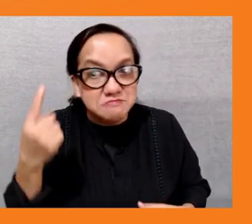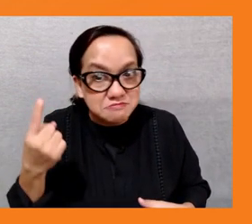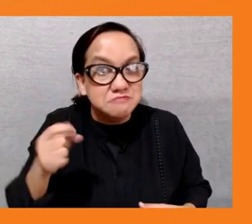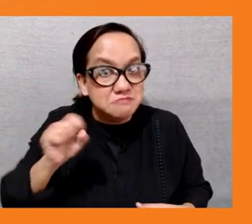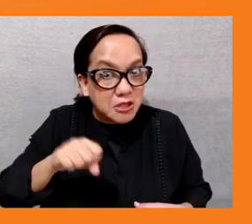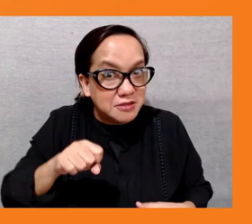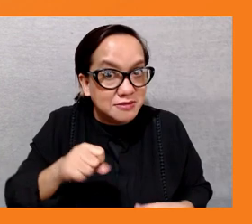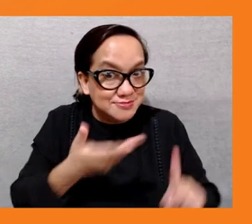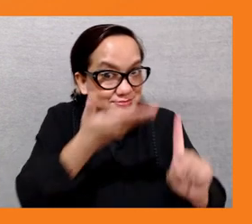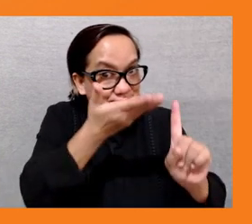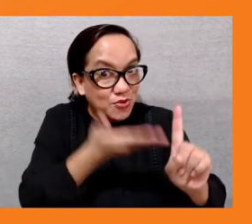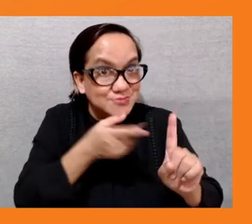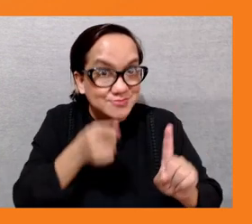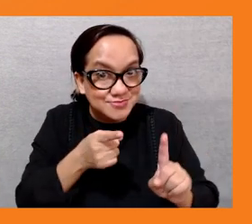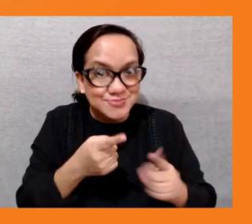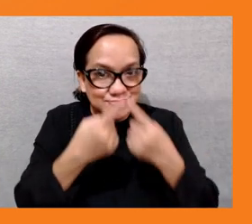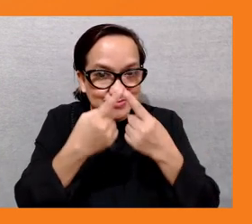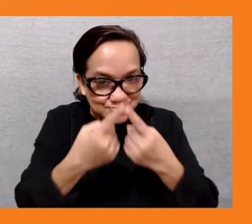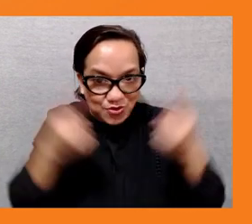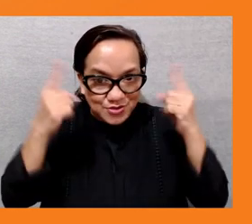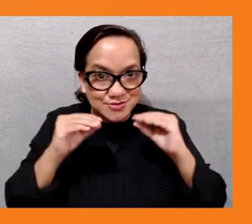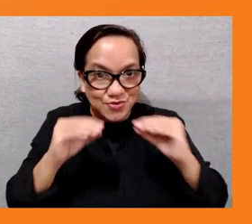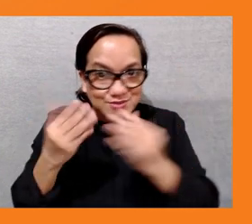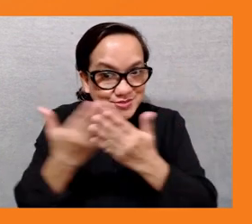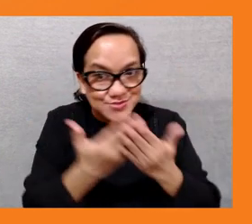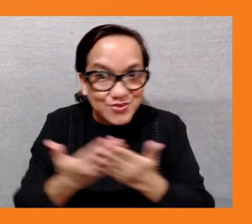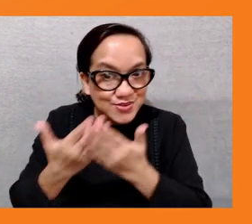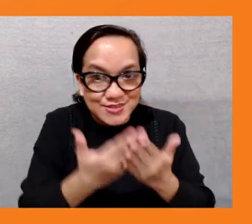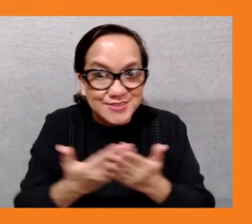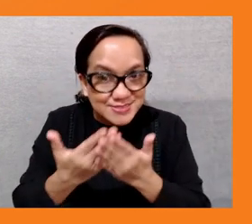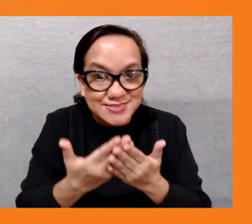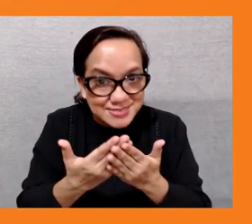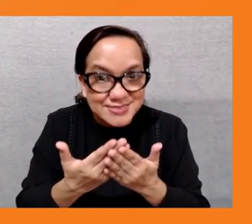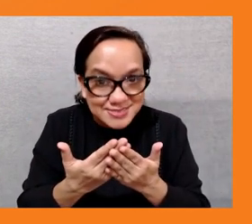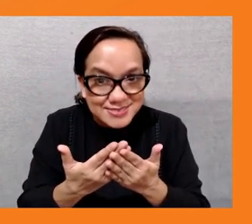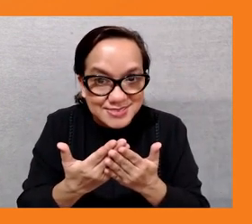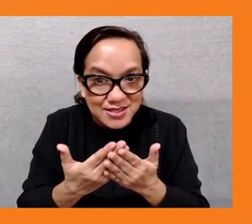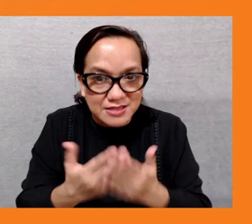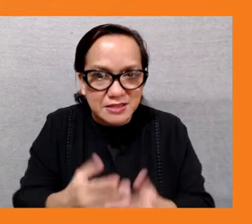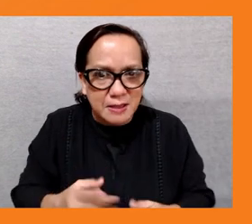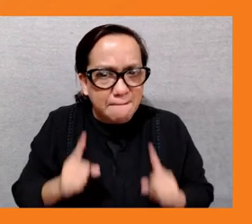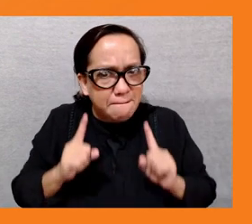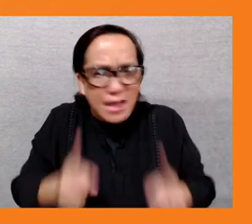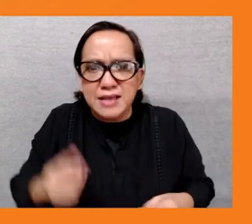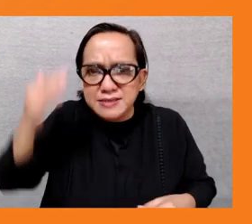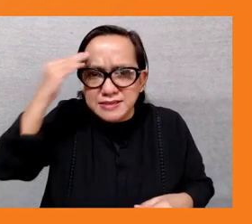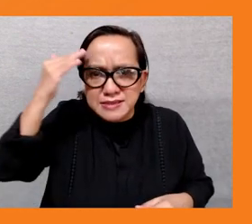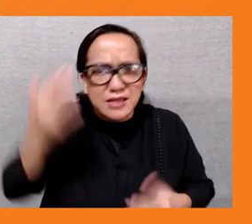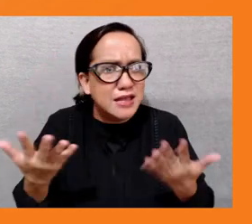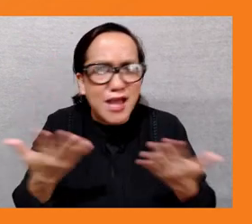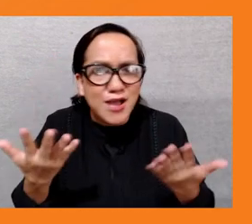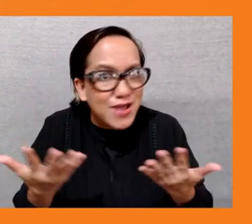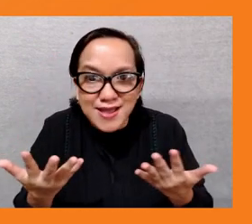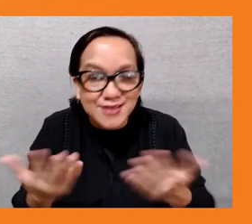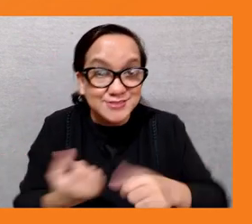felix was talking about the importance of knowing what the opportunities are including what green jobs are available for young people